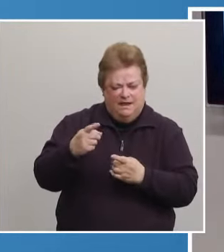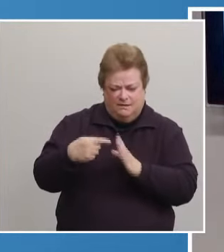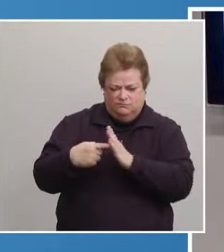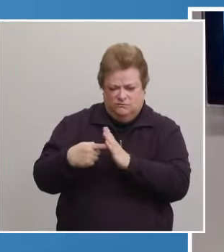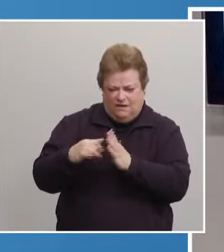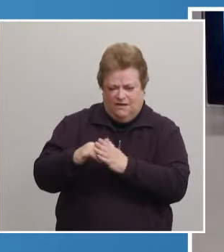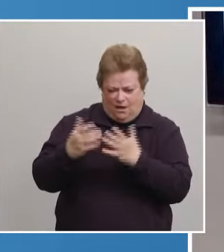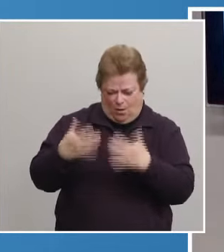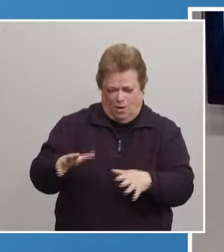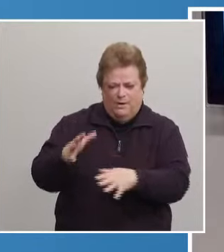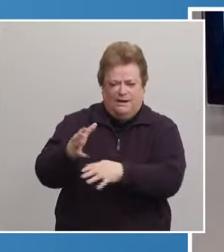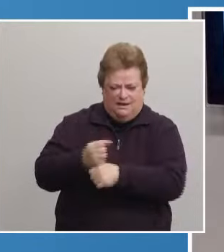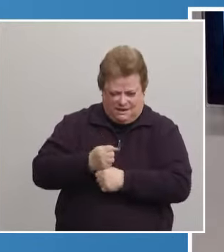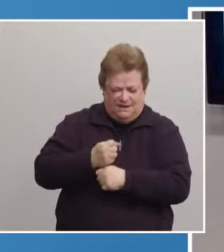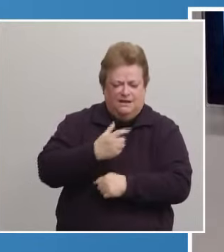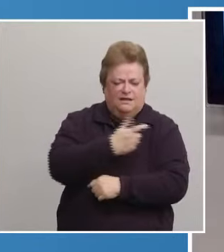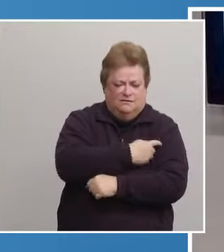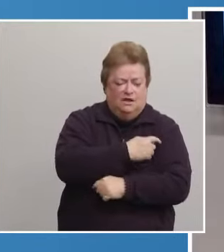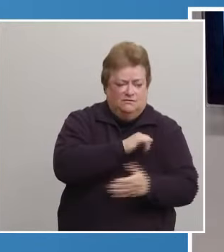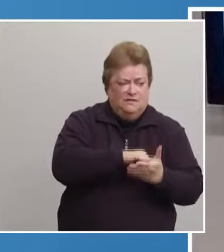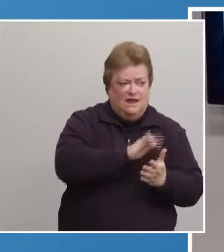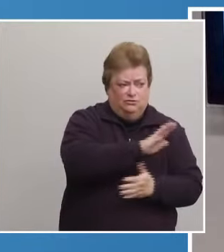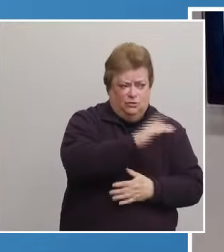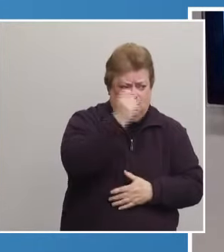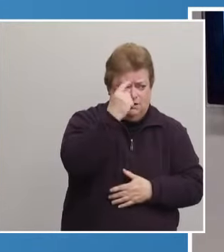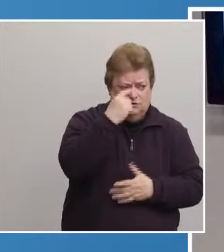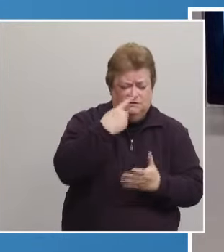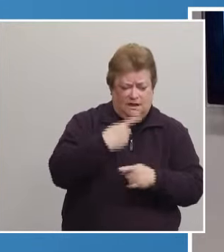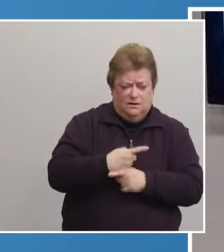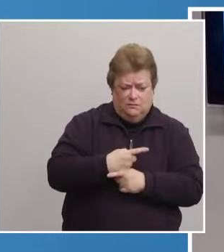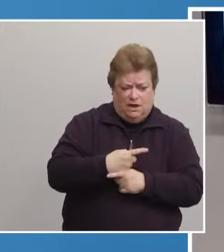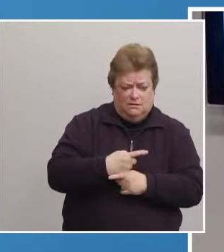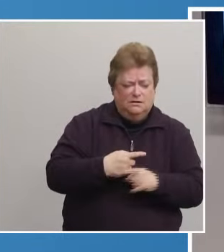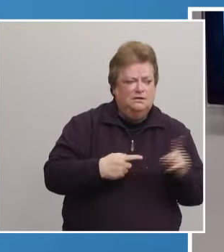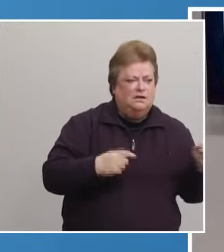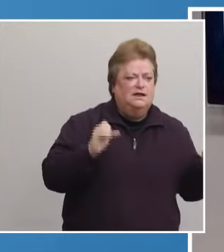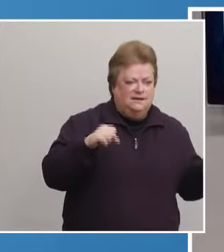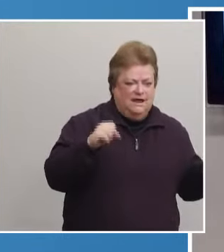today. Is that your understanding? Yes. Okay. Right. you.